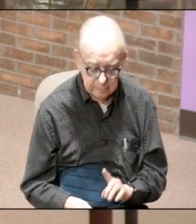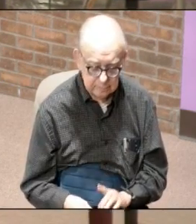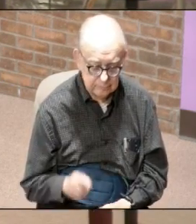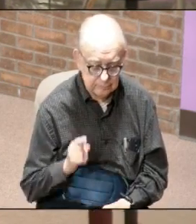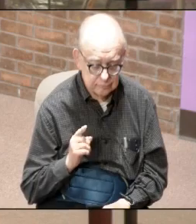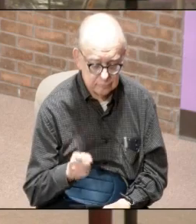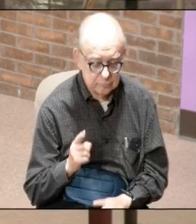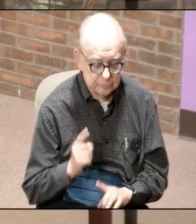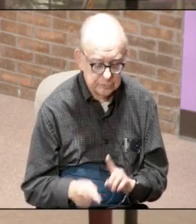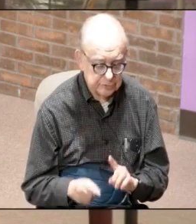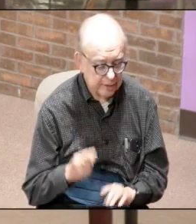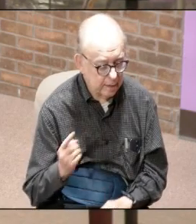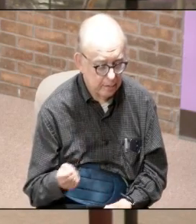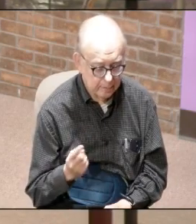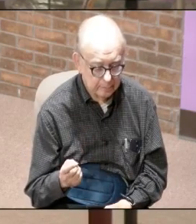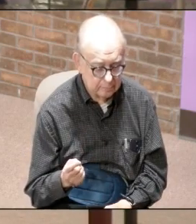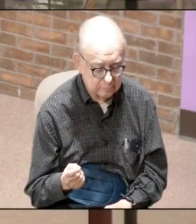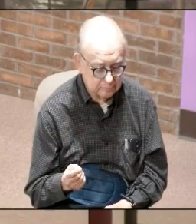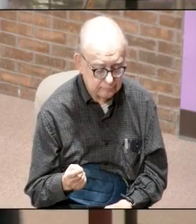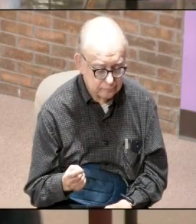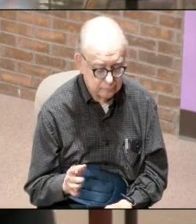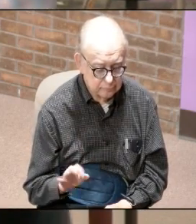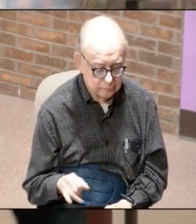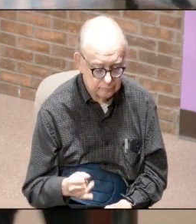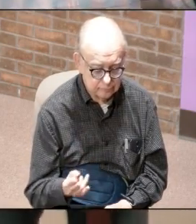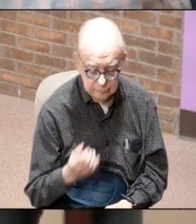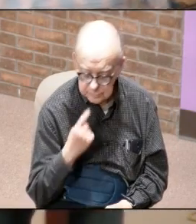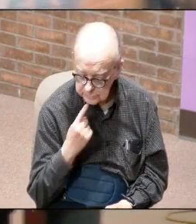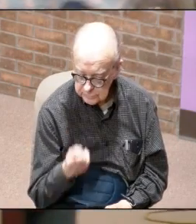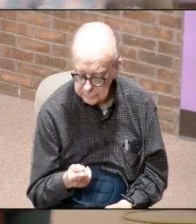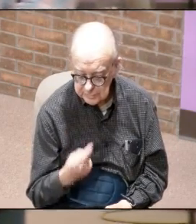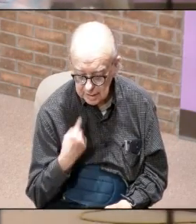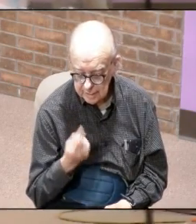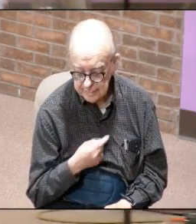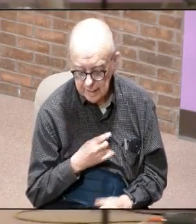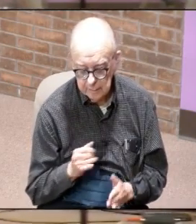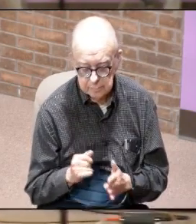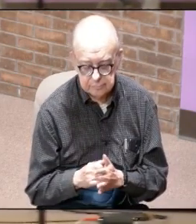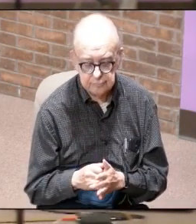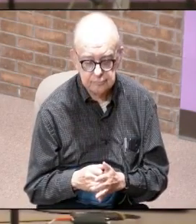you can't do it and this is what john was beginning to tell us